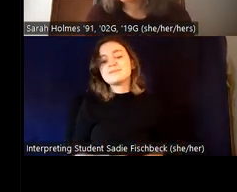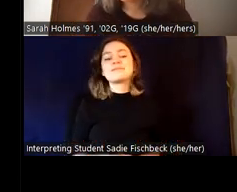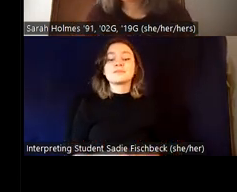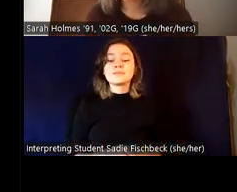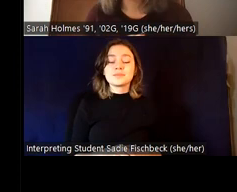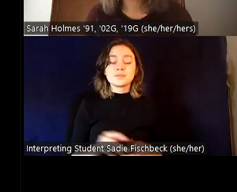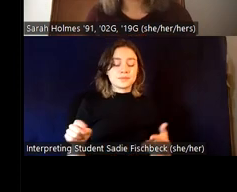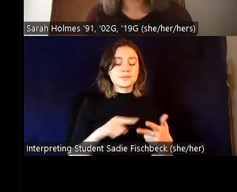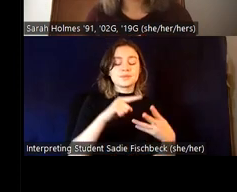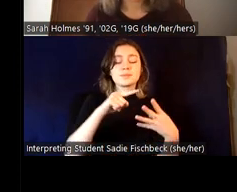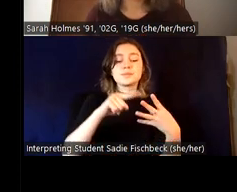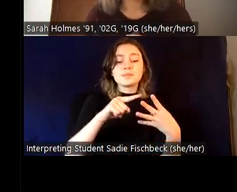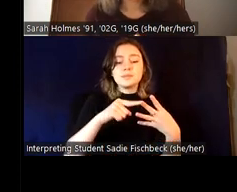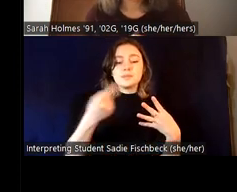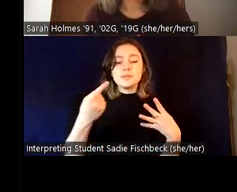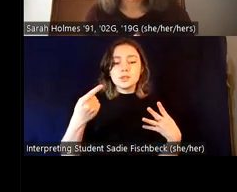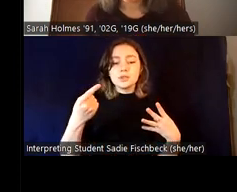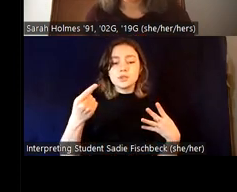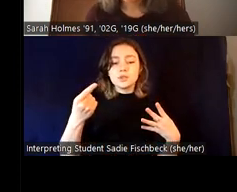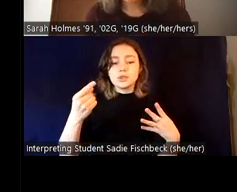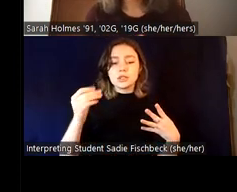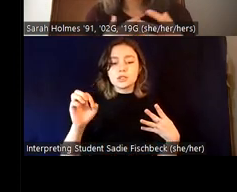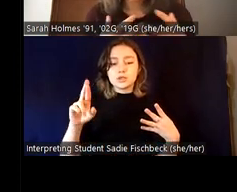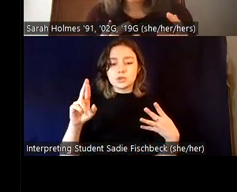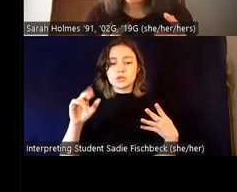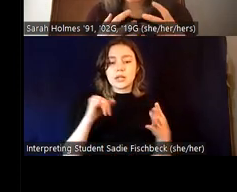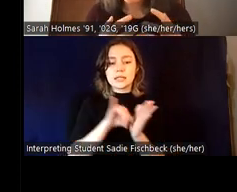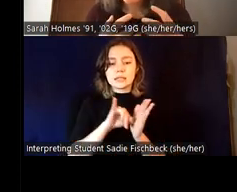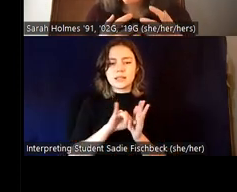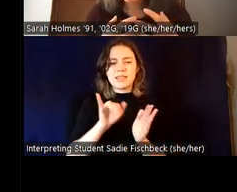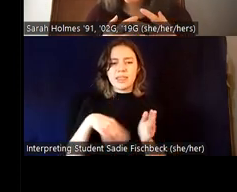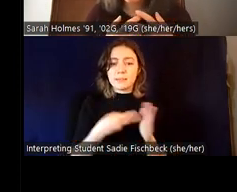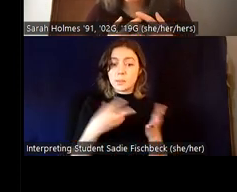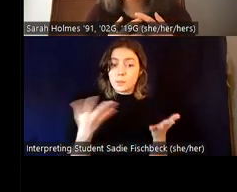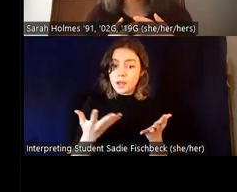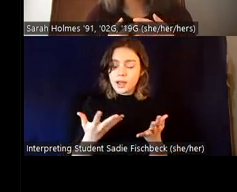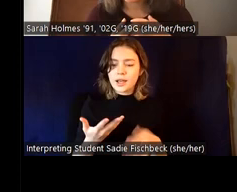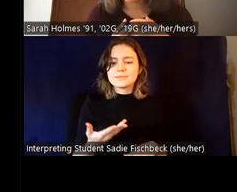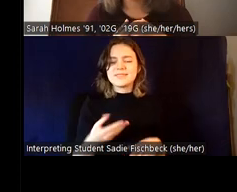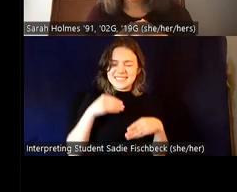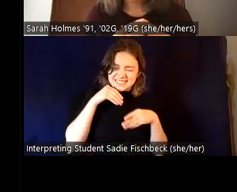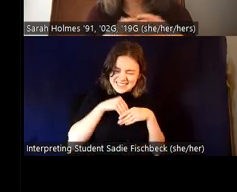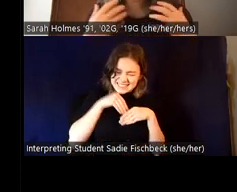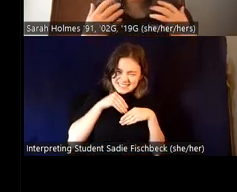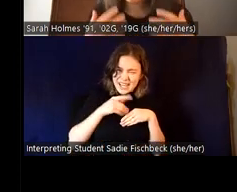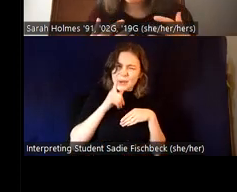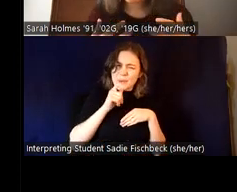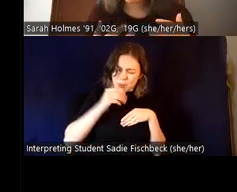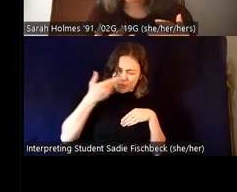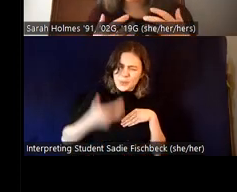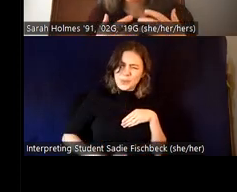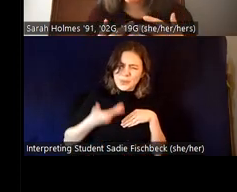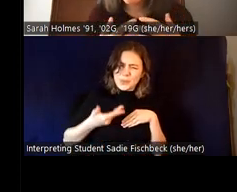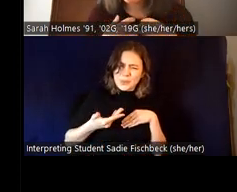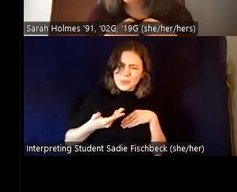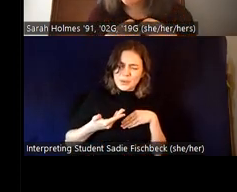identity is that internal sense of who we are. When we close our eyes and think about who we are deep down inside, what are the words that